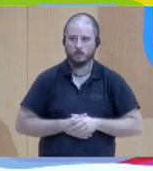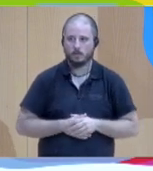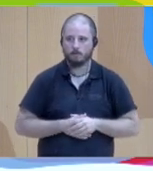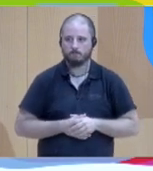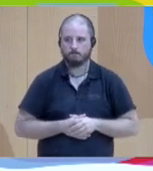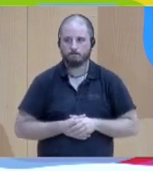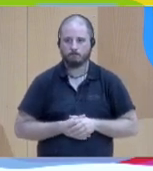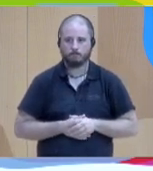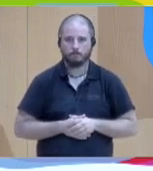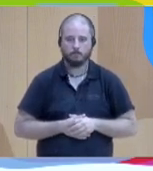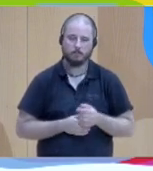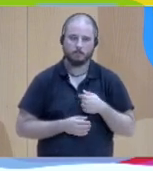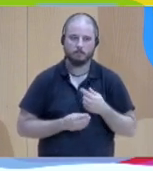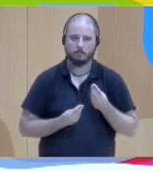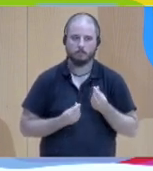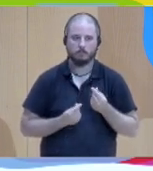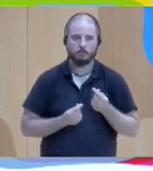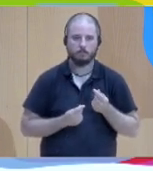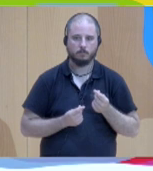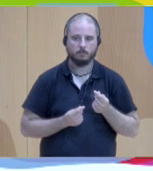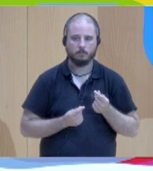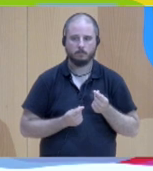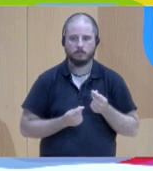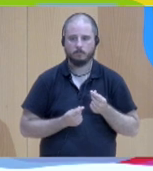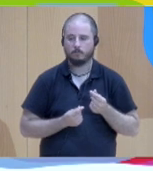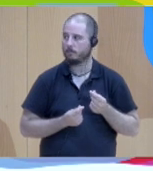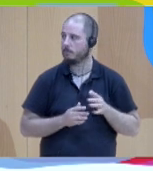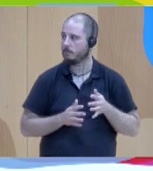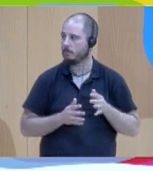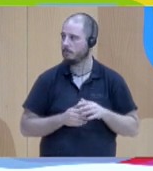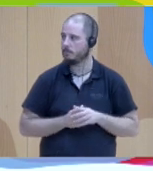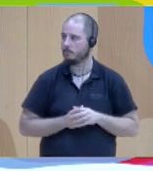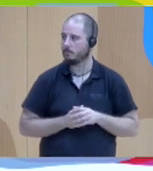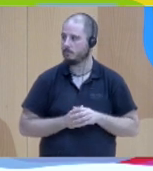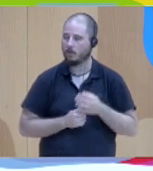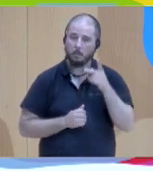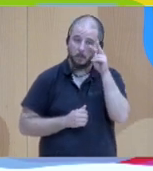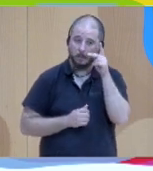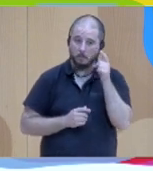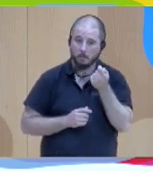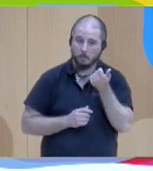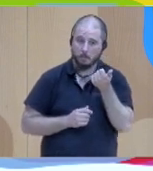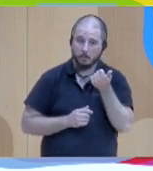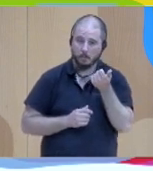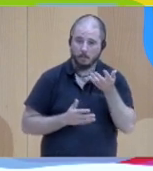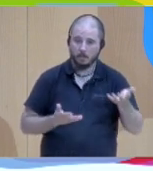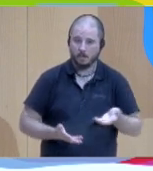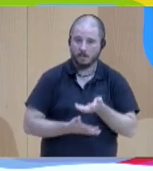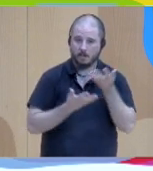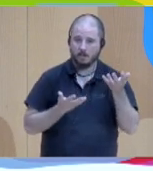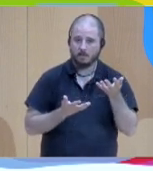this is my small worry okay whose help do you need and how do you get it